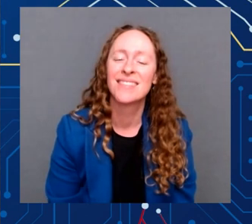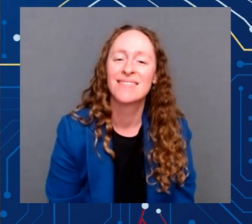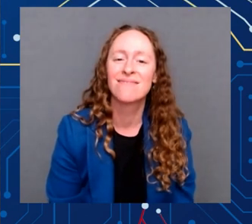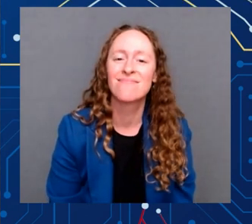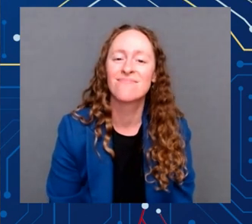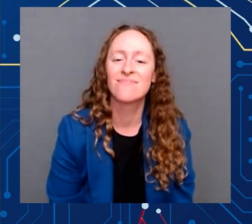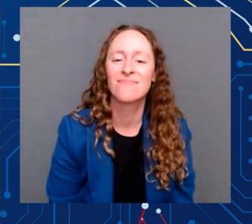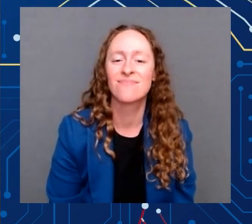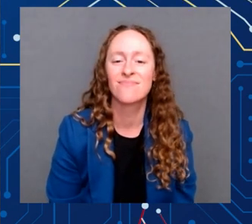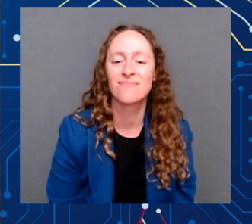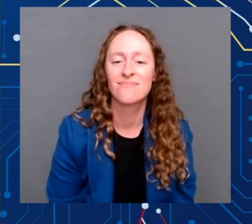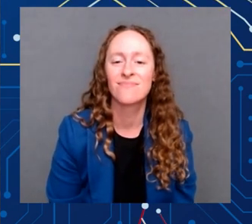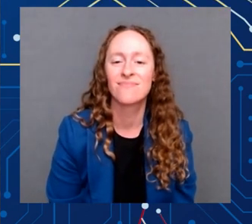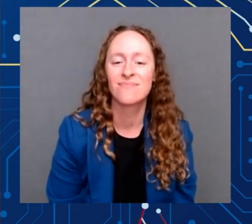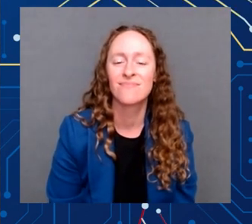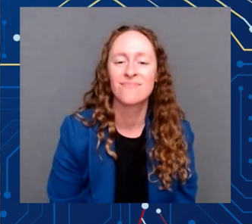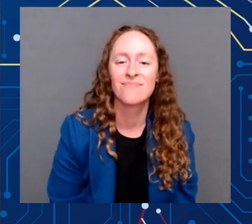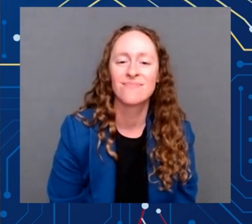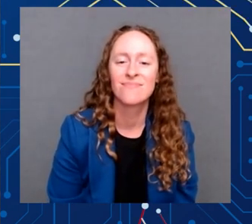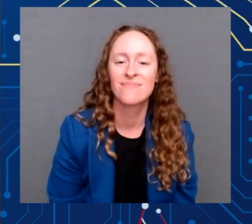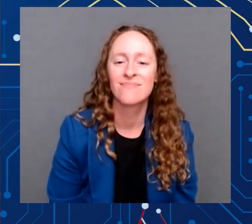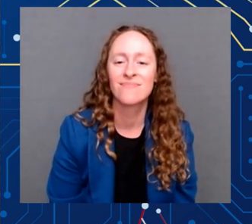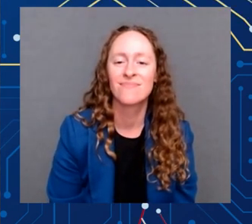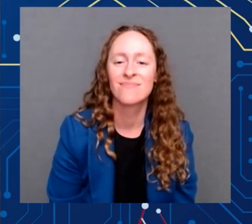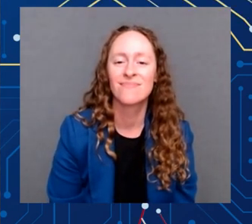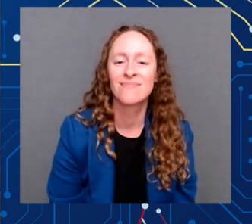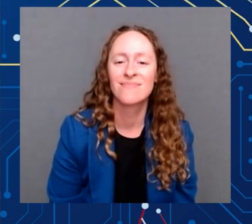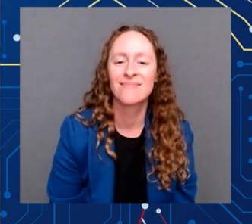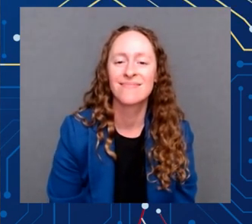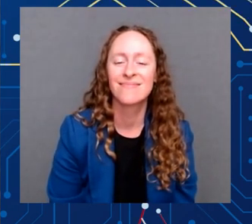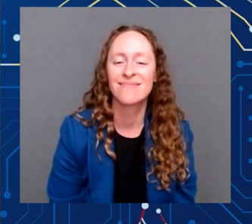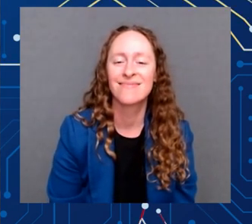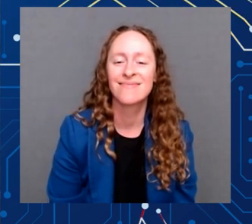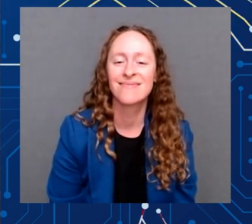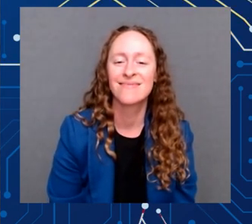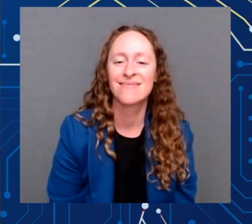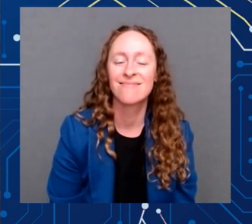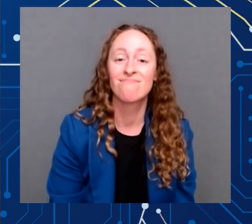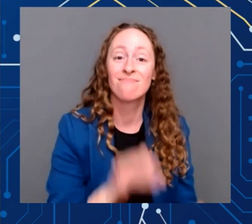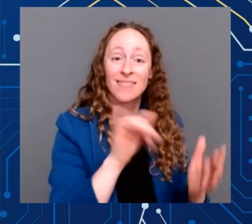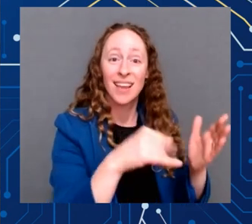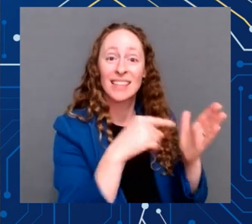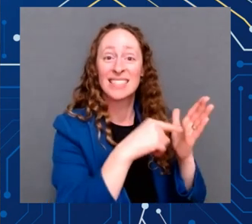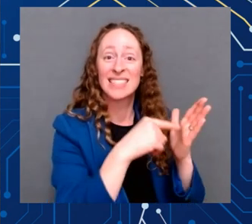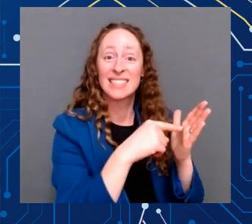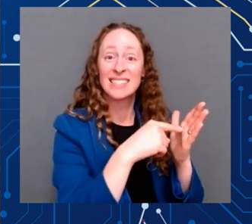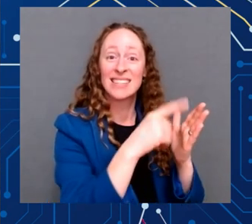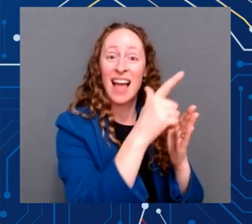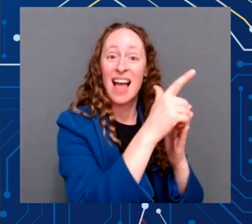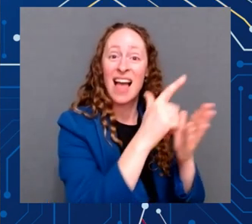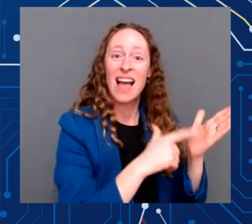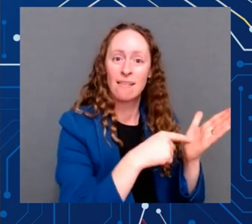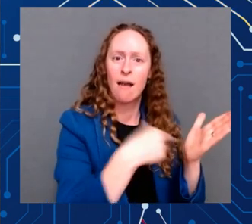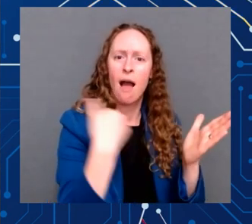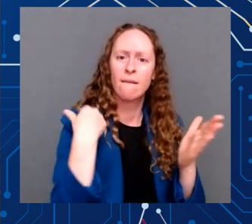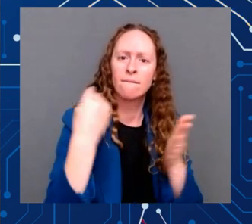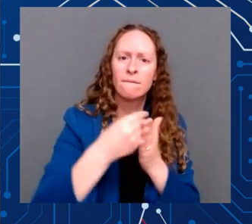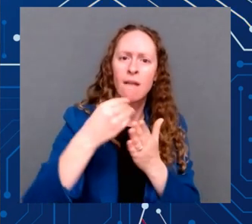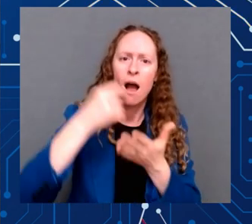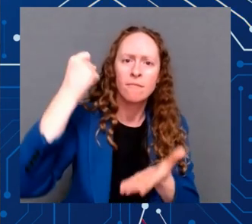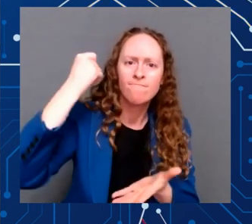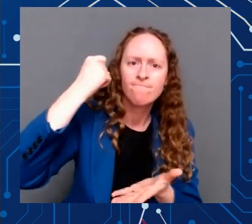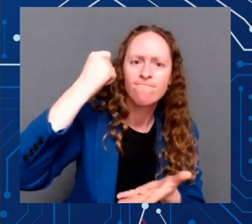construction jobs alone over the next six years building semiconductor factories in America. America invented the